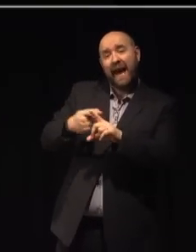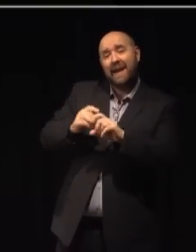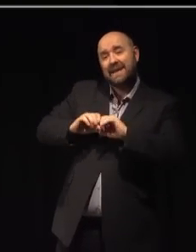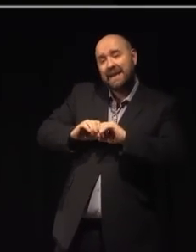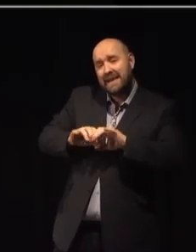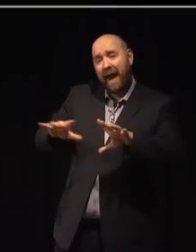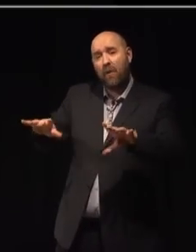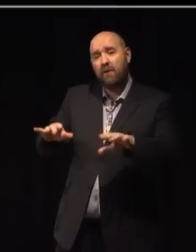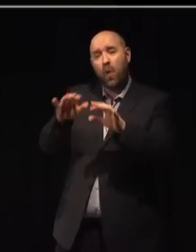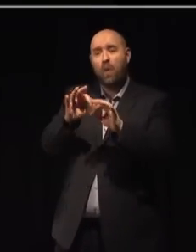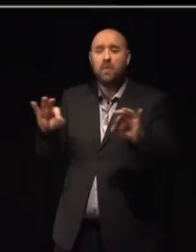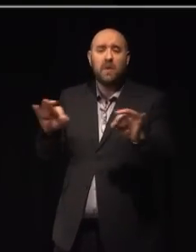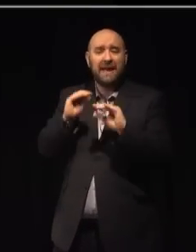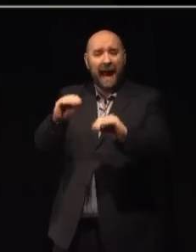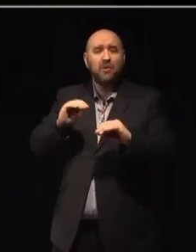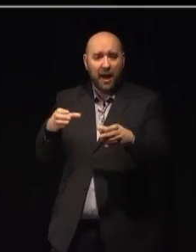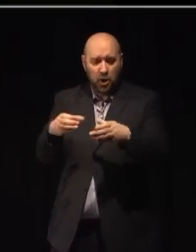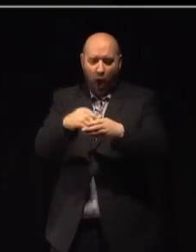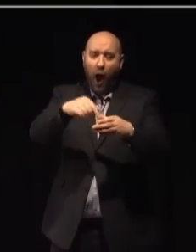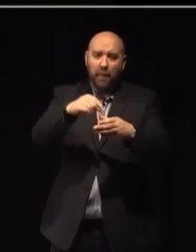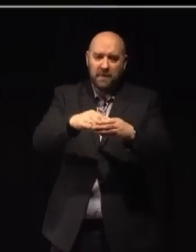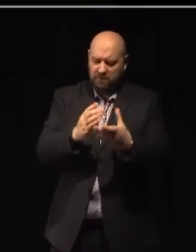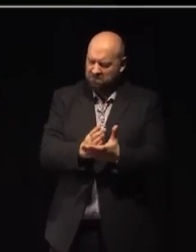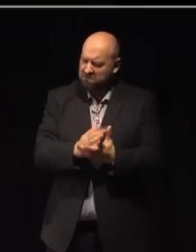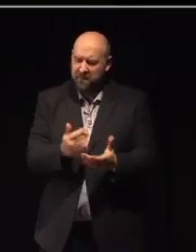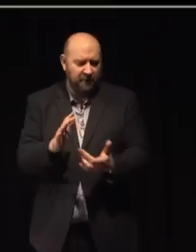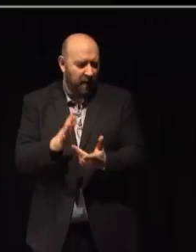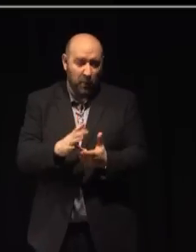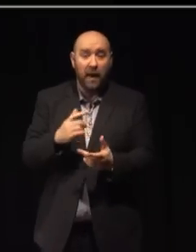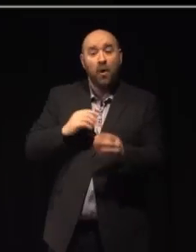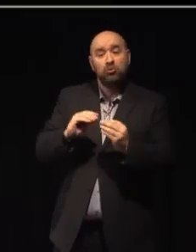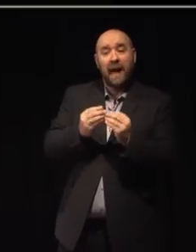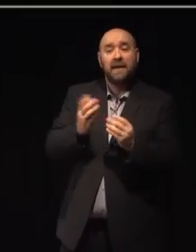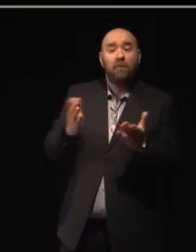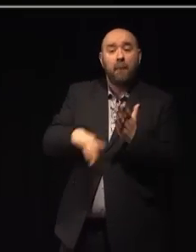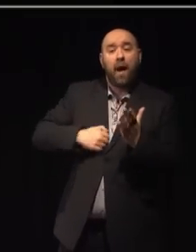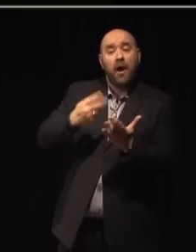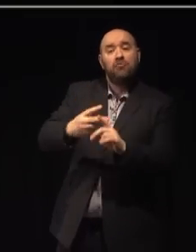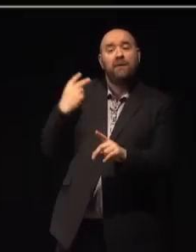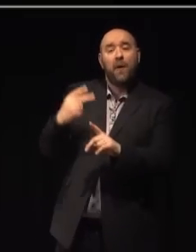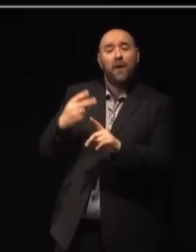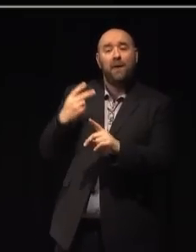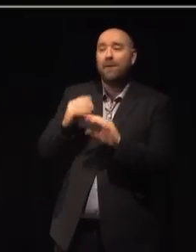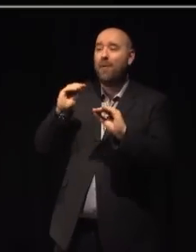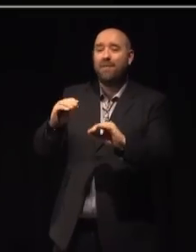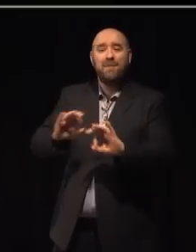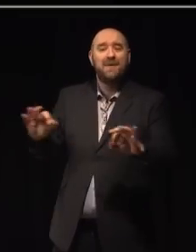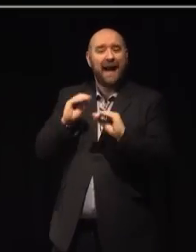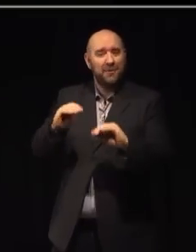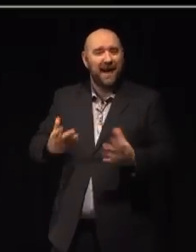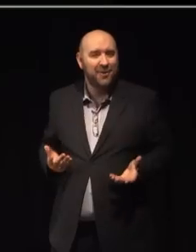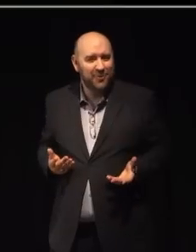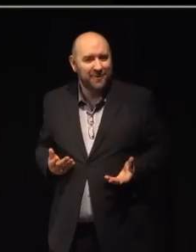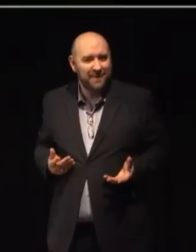education hubs, and these are very close to my heart. They were created as a result of my review of music education. It